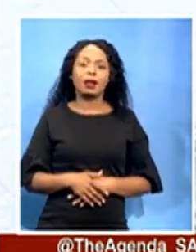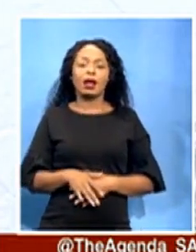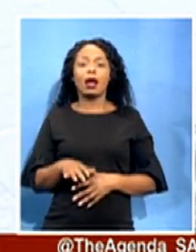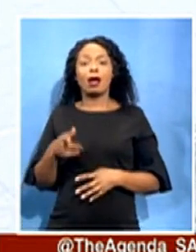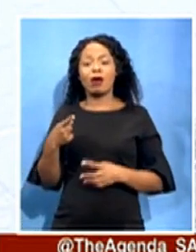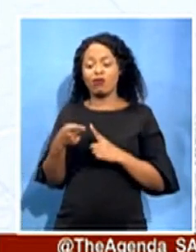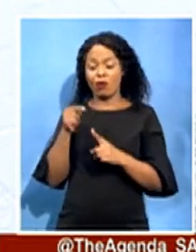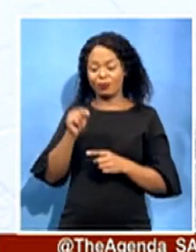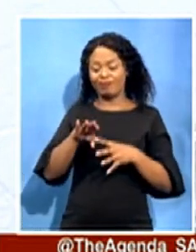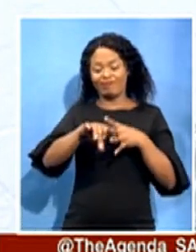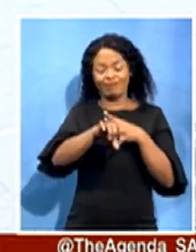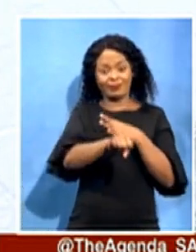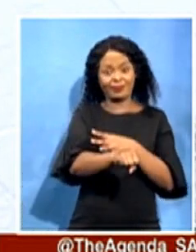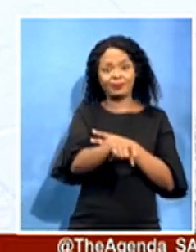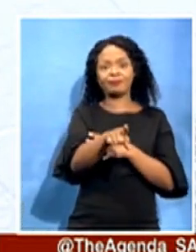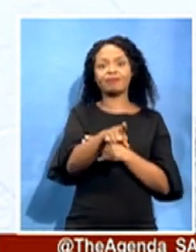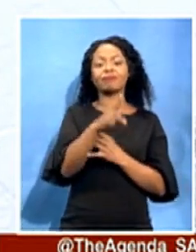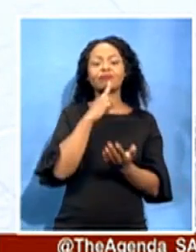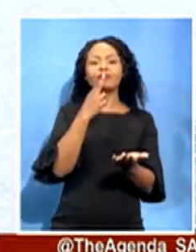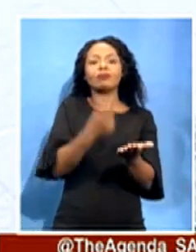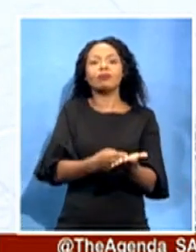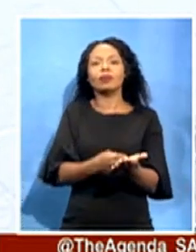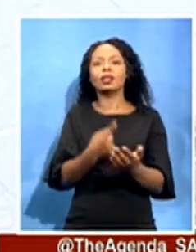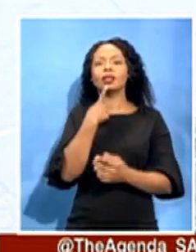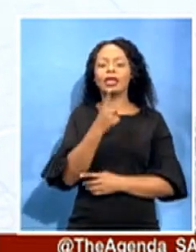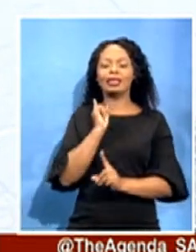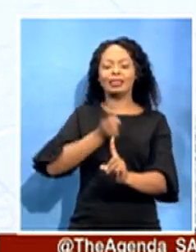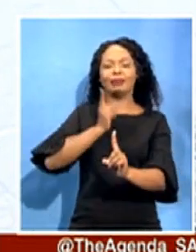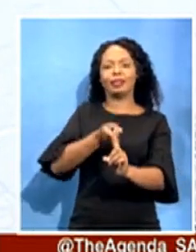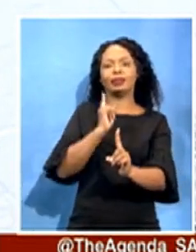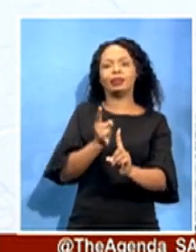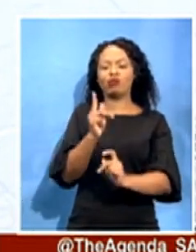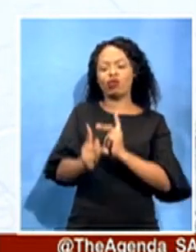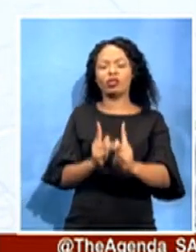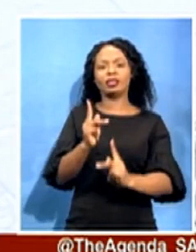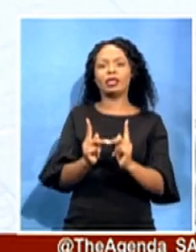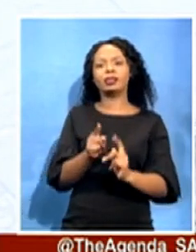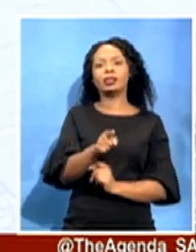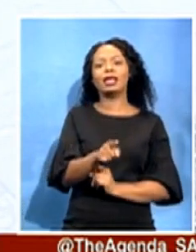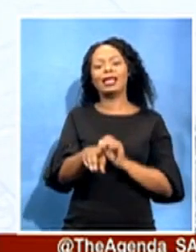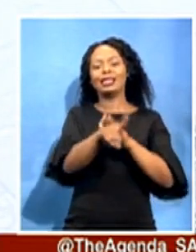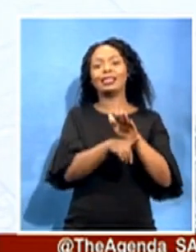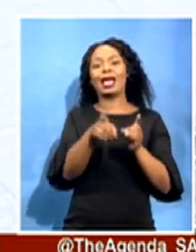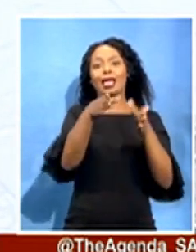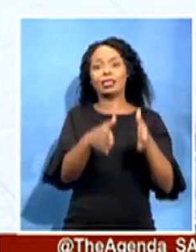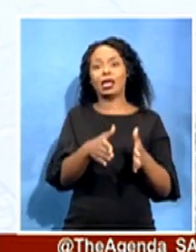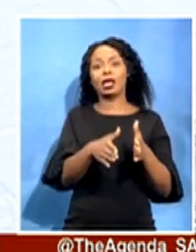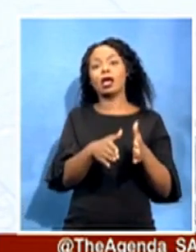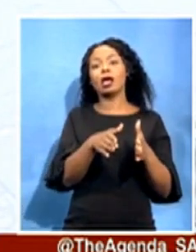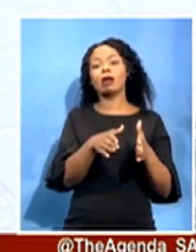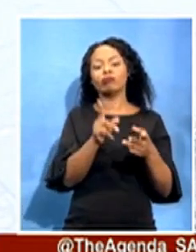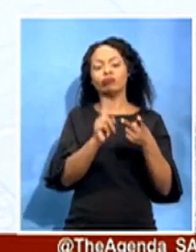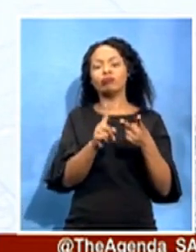that disciplinary processes be preferred against the district director, the acting CES chief